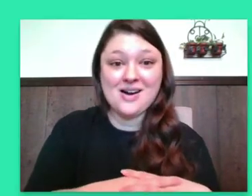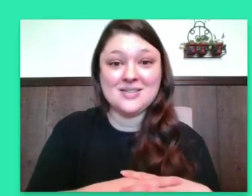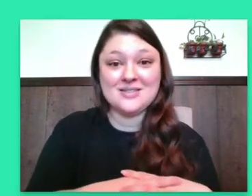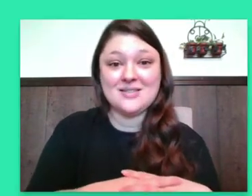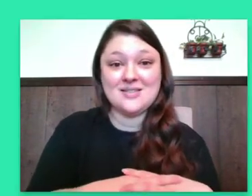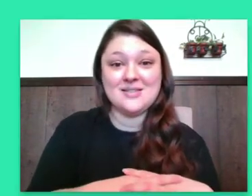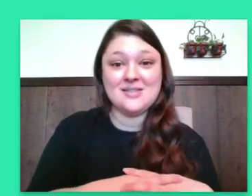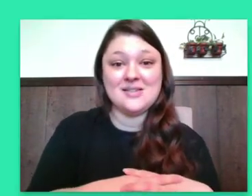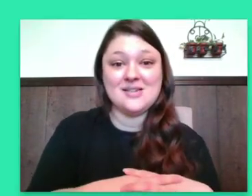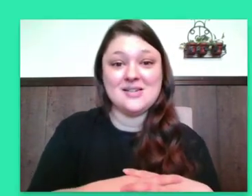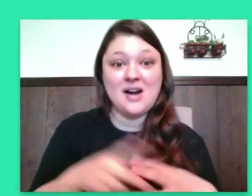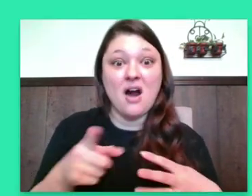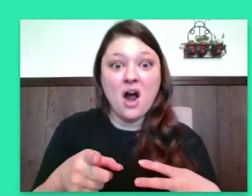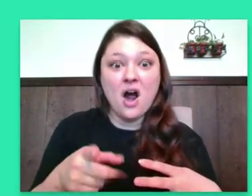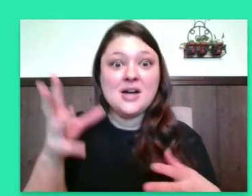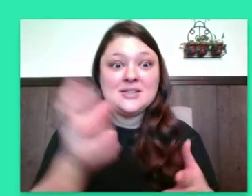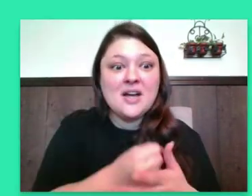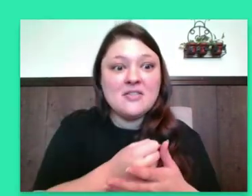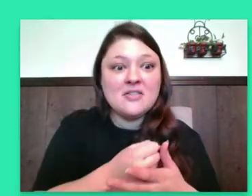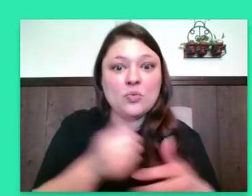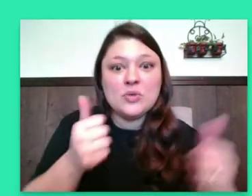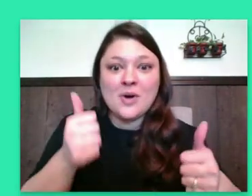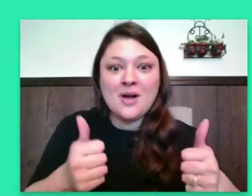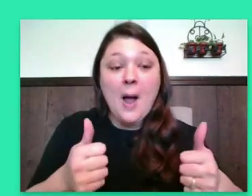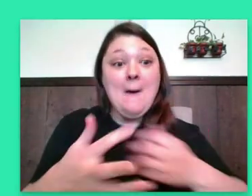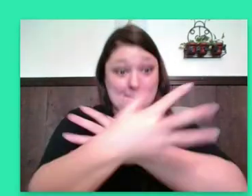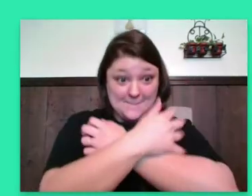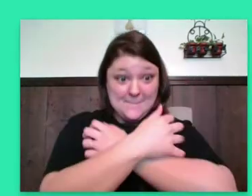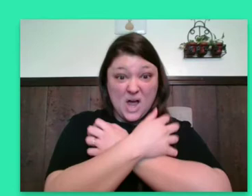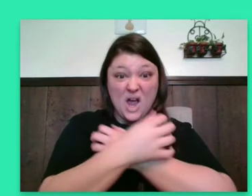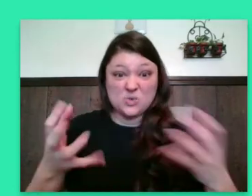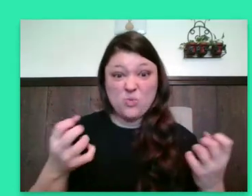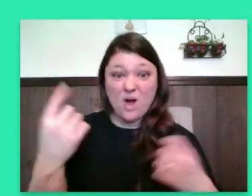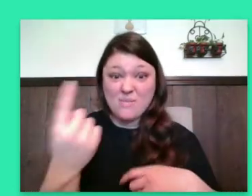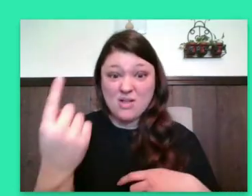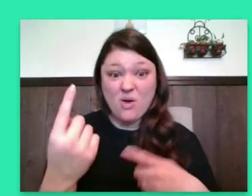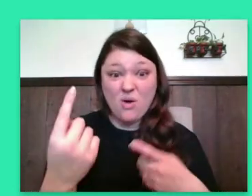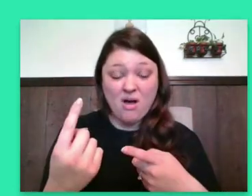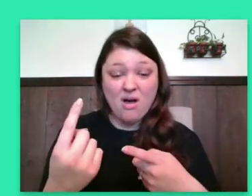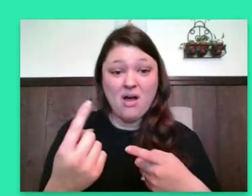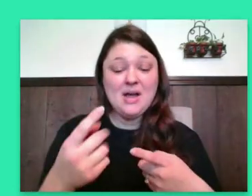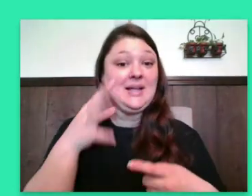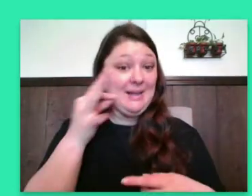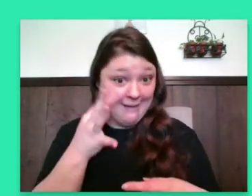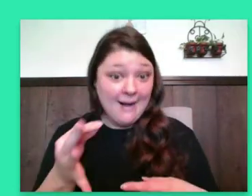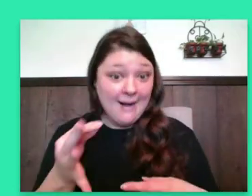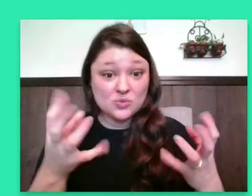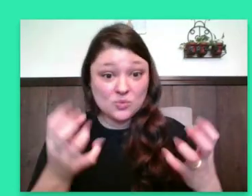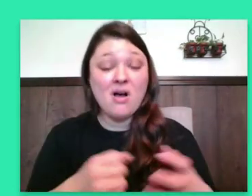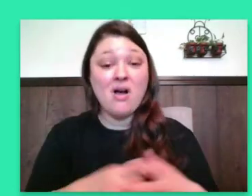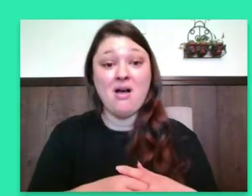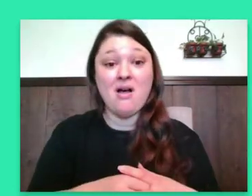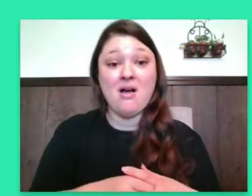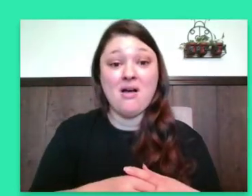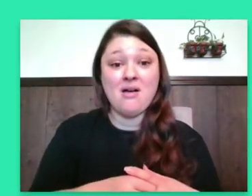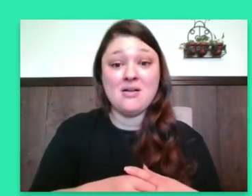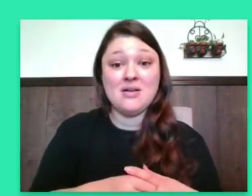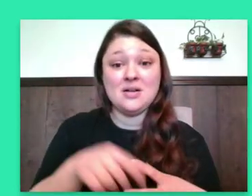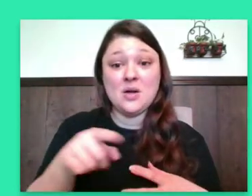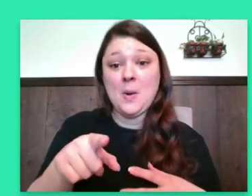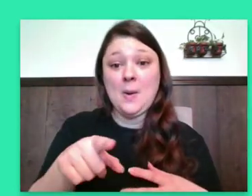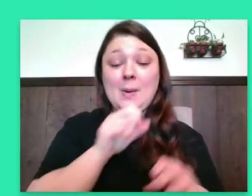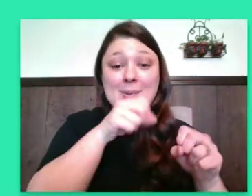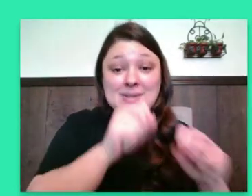We discovered bears, cats, aquatic